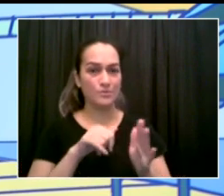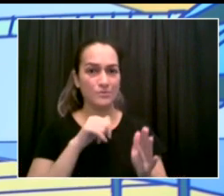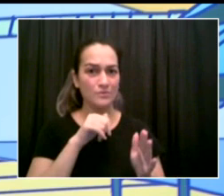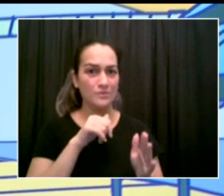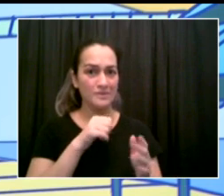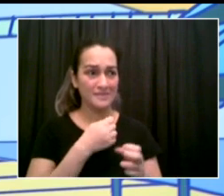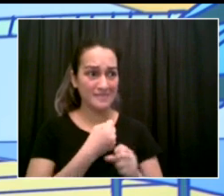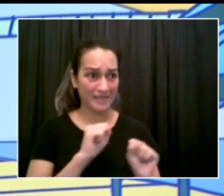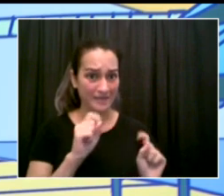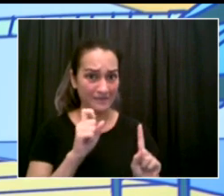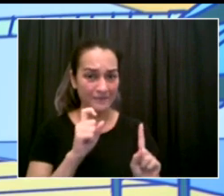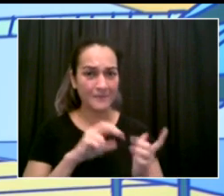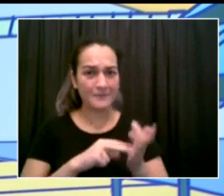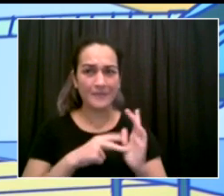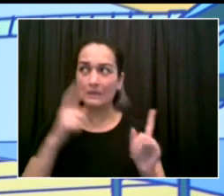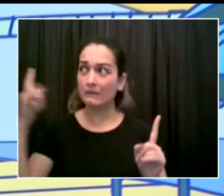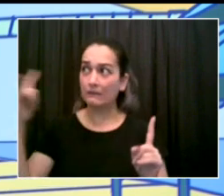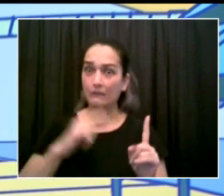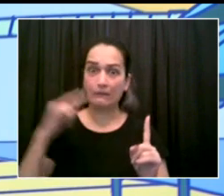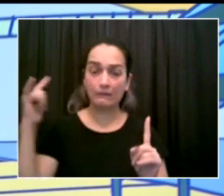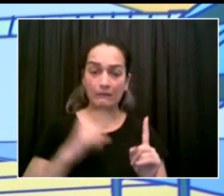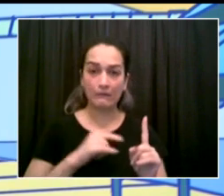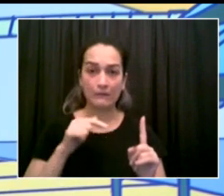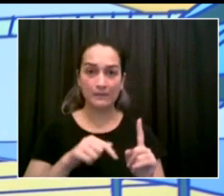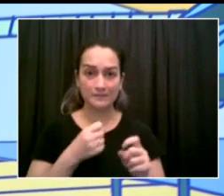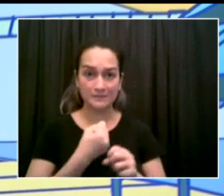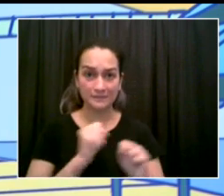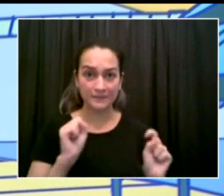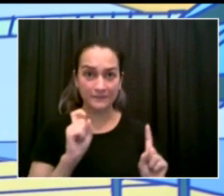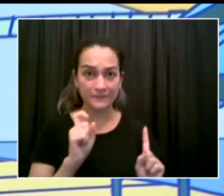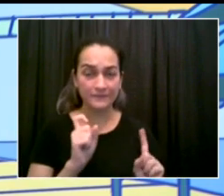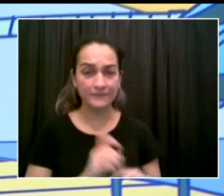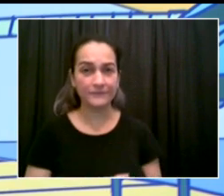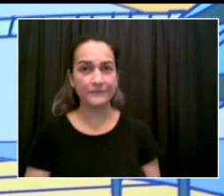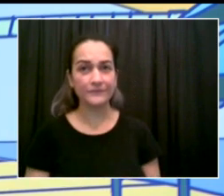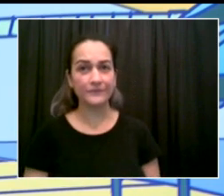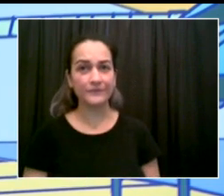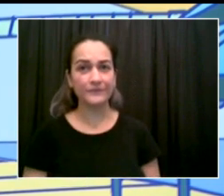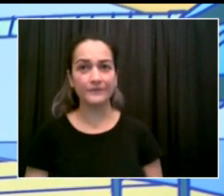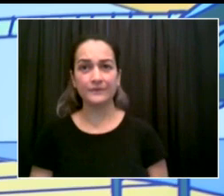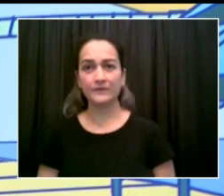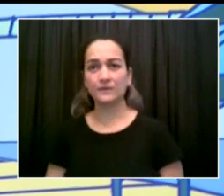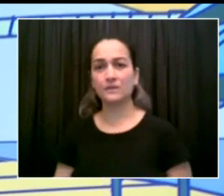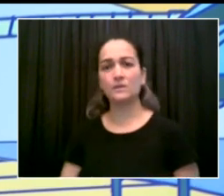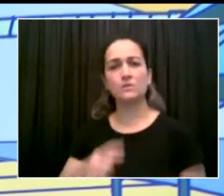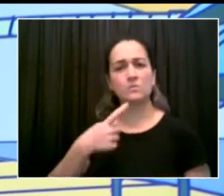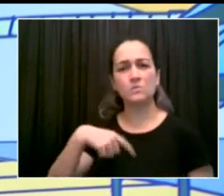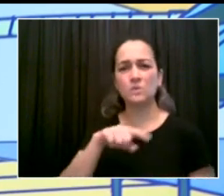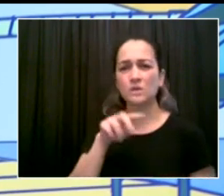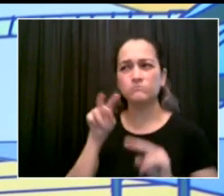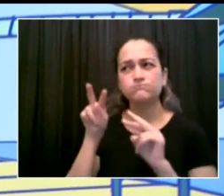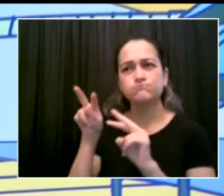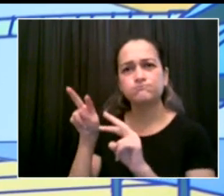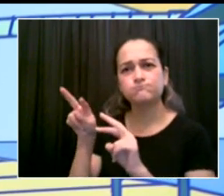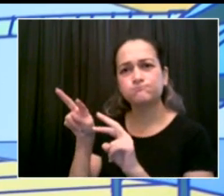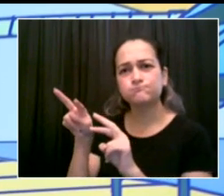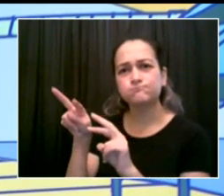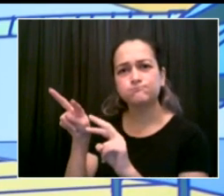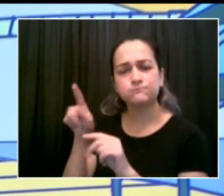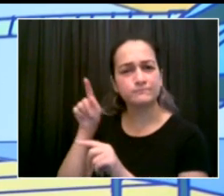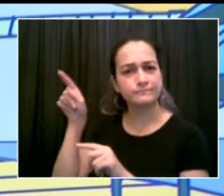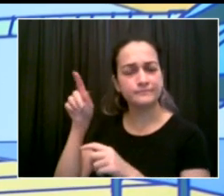We do not have a specific incredible threat directed at New York City right now, but we are watching closely, and